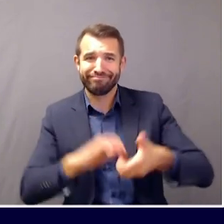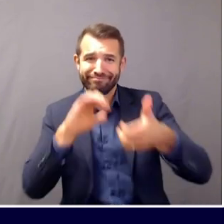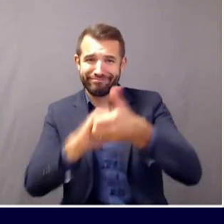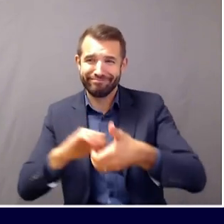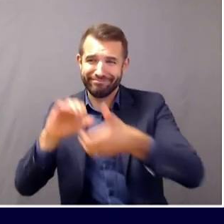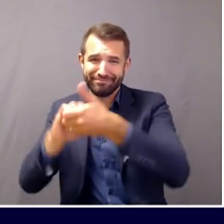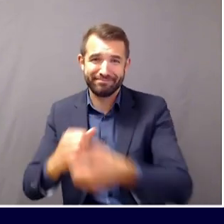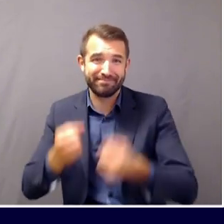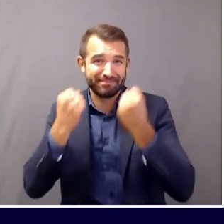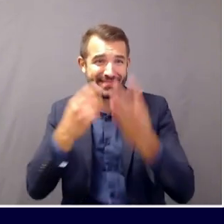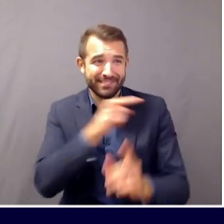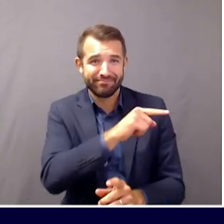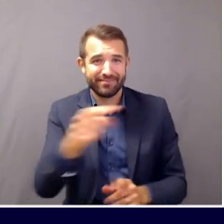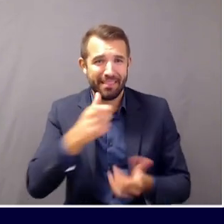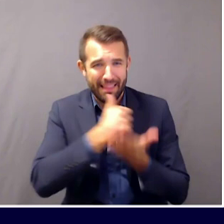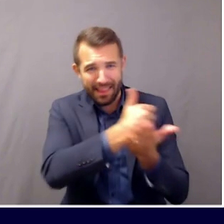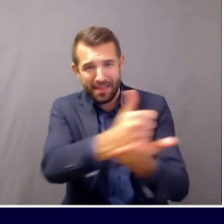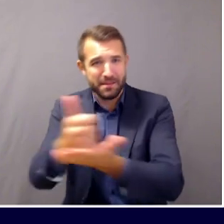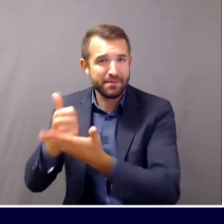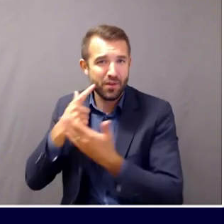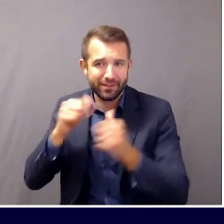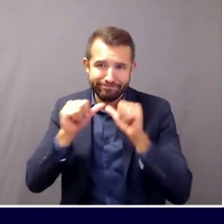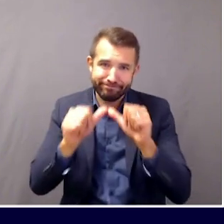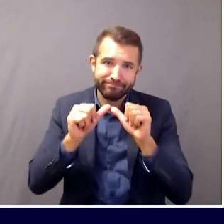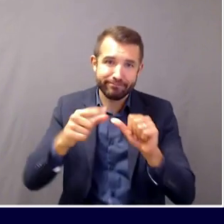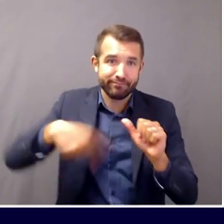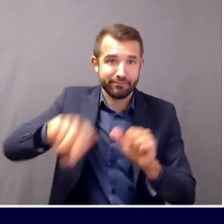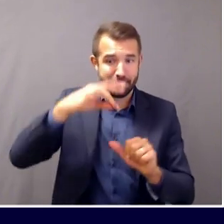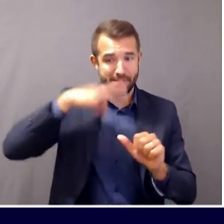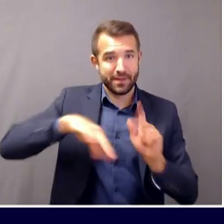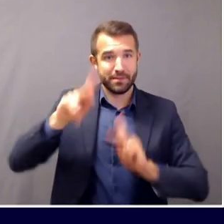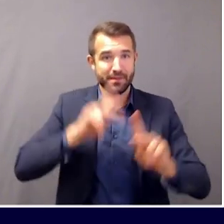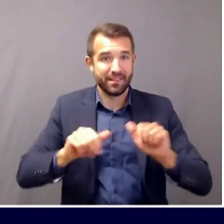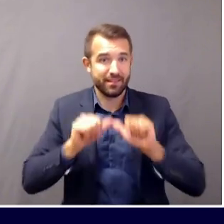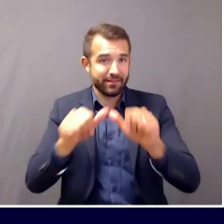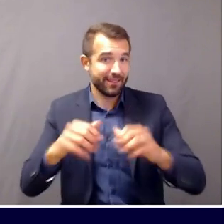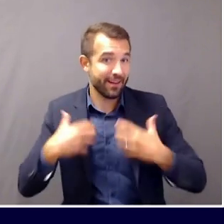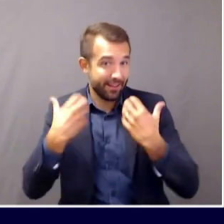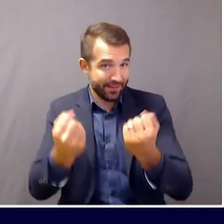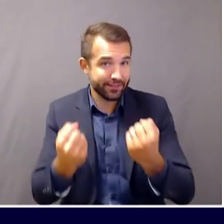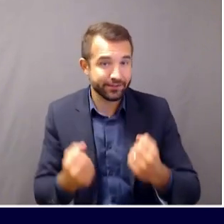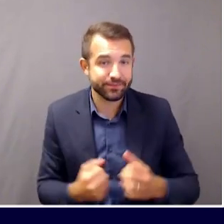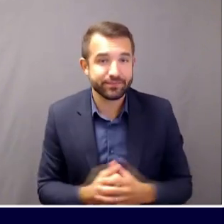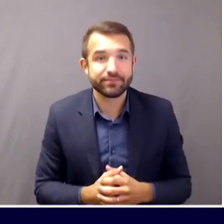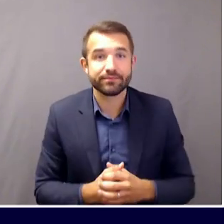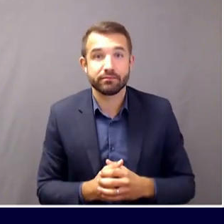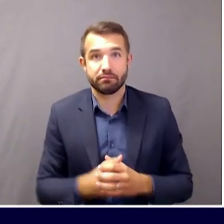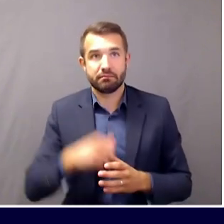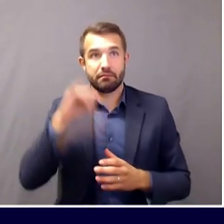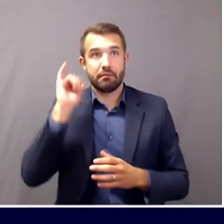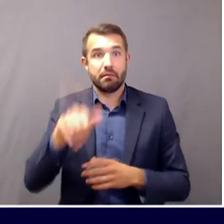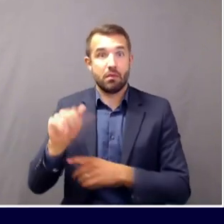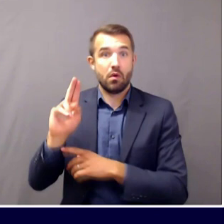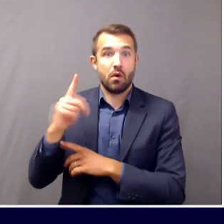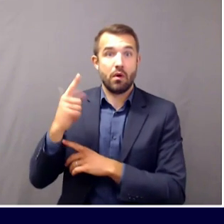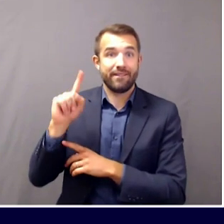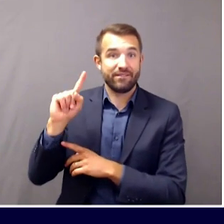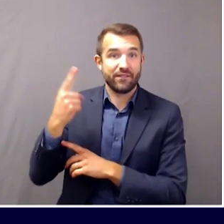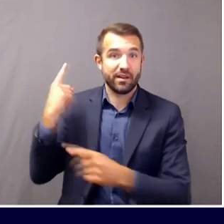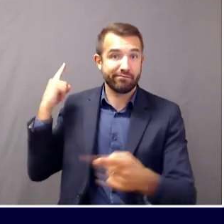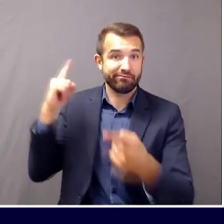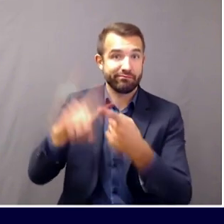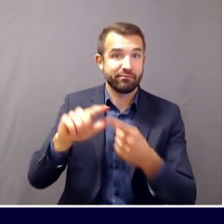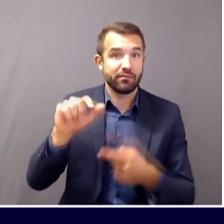initiative. Costs associated with approved activities from August 1st through October 31st, 2020 will be